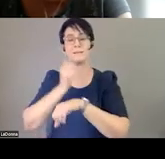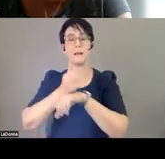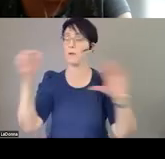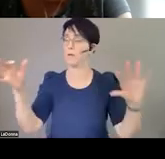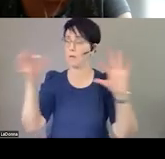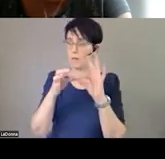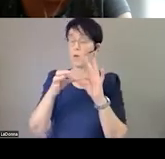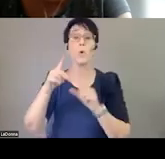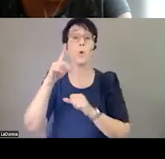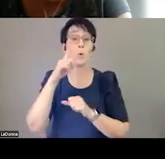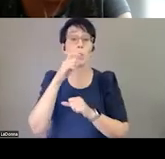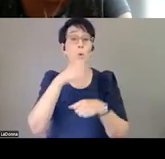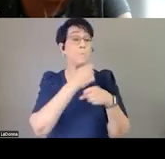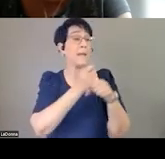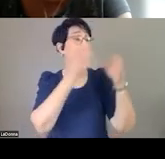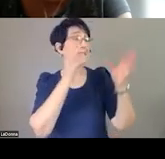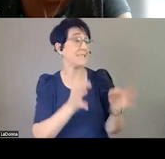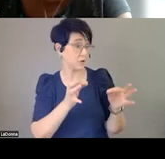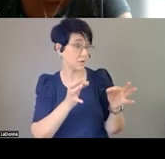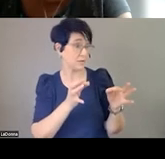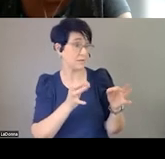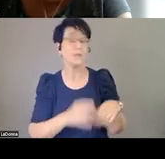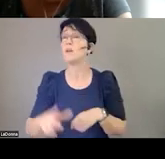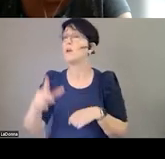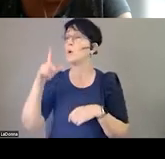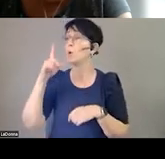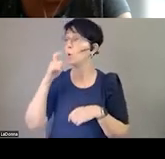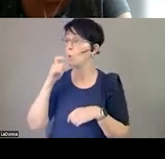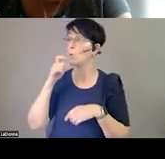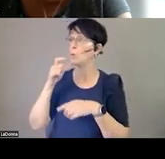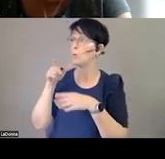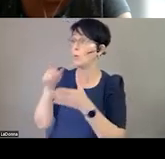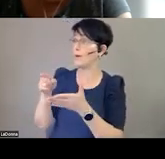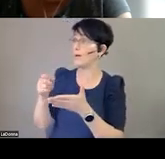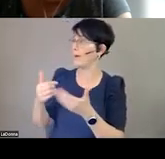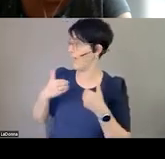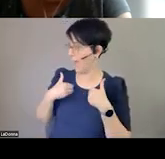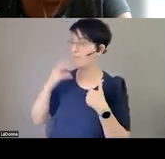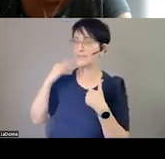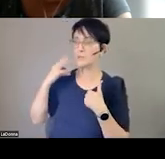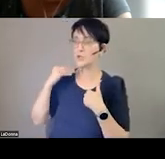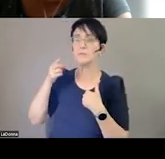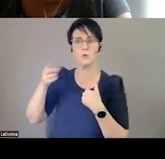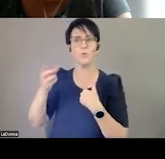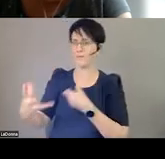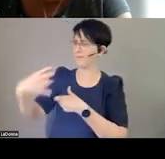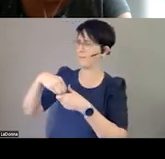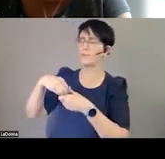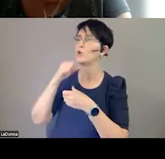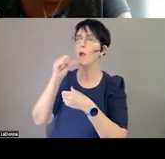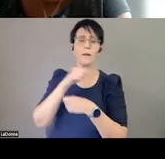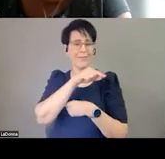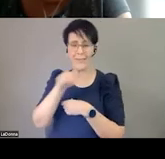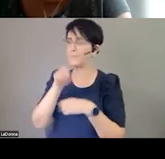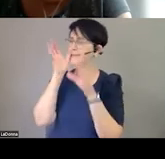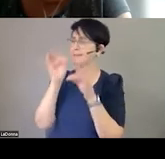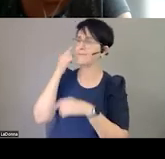are made for, like me. And people who make decisions need to claim their place in this, so that we can understand that,